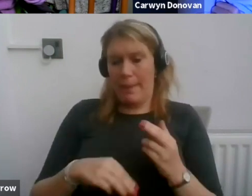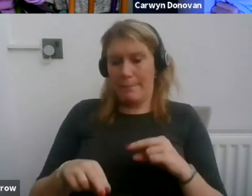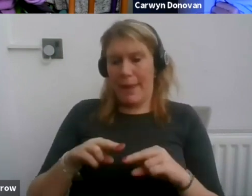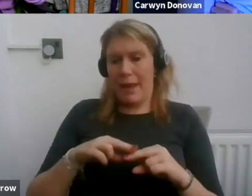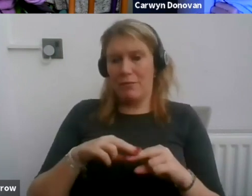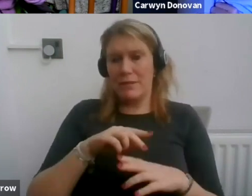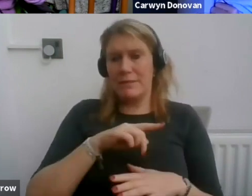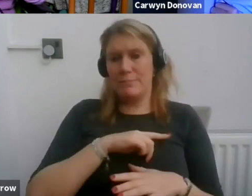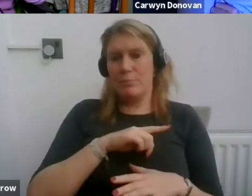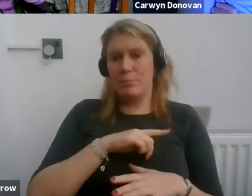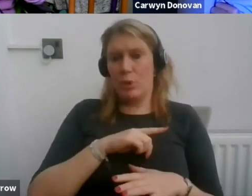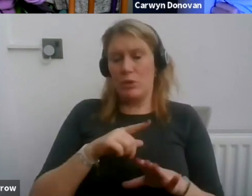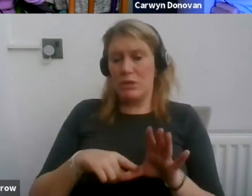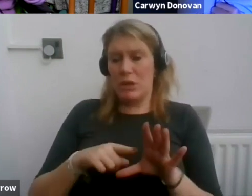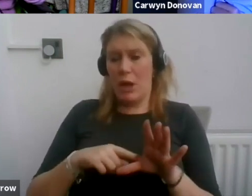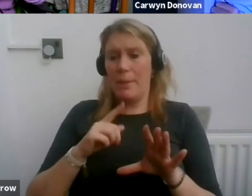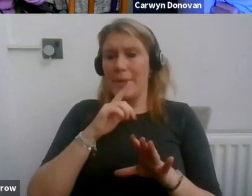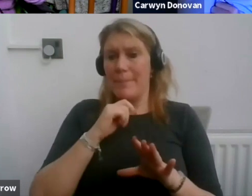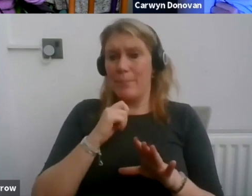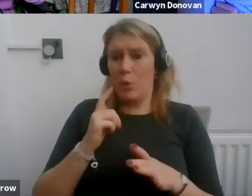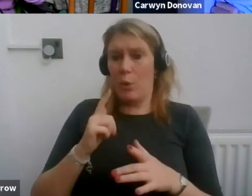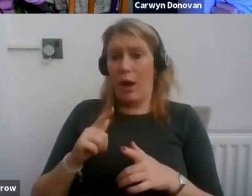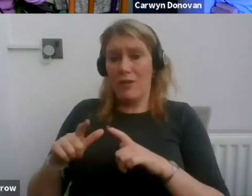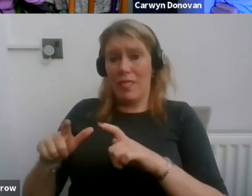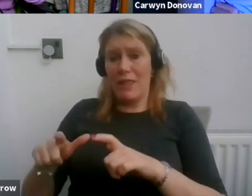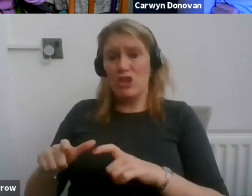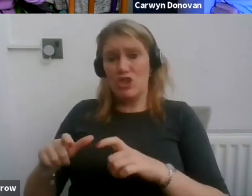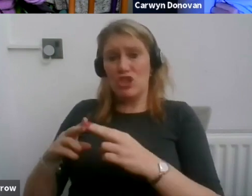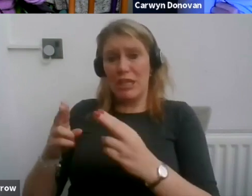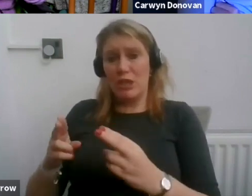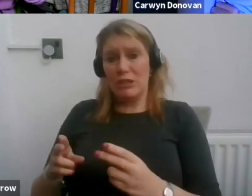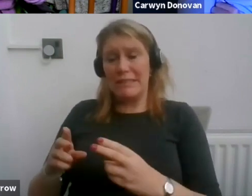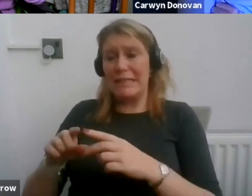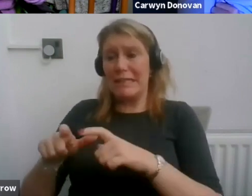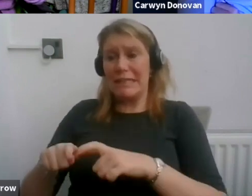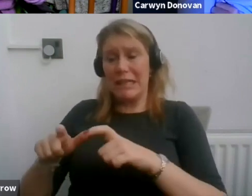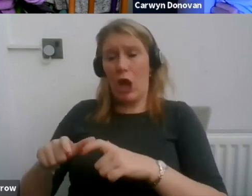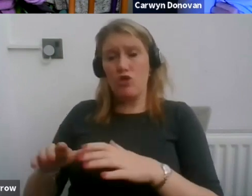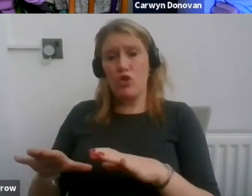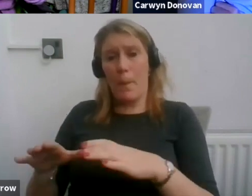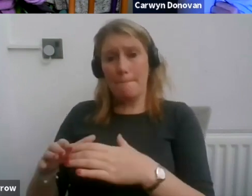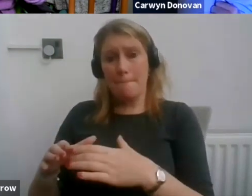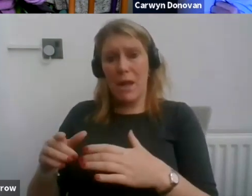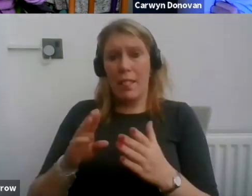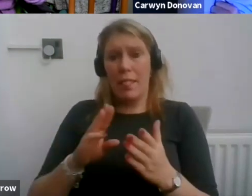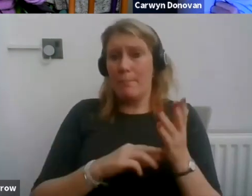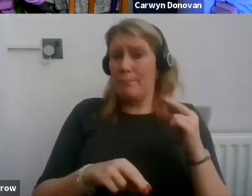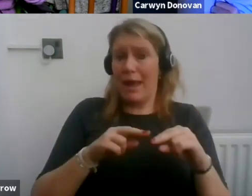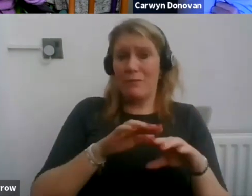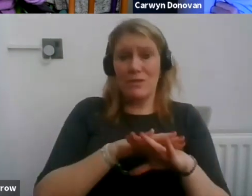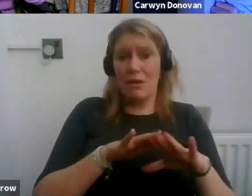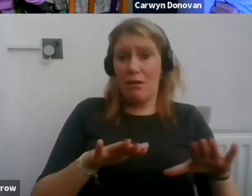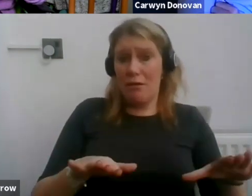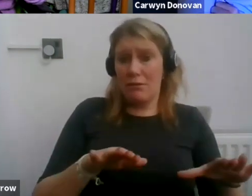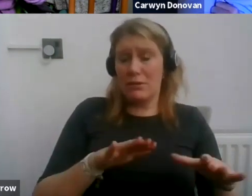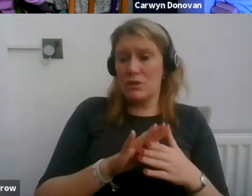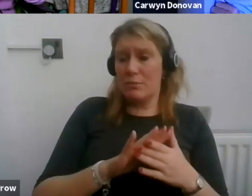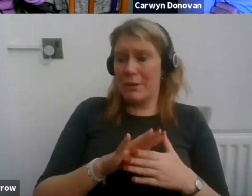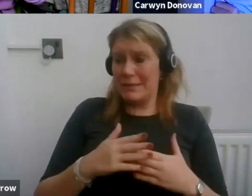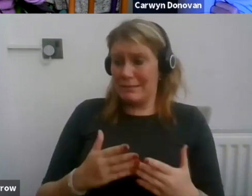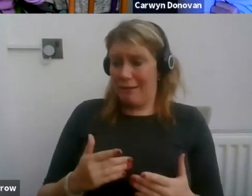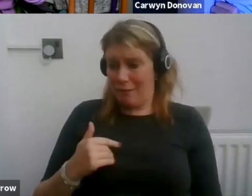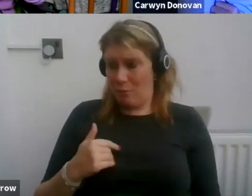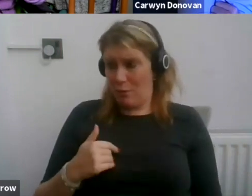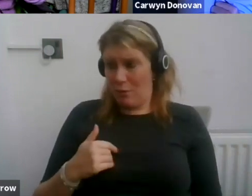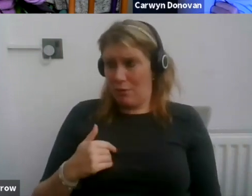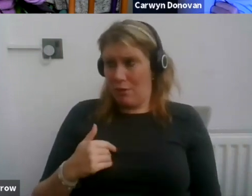young people are in the shielding group and their parents aren't and therefore they're saying, well, now I've got to have the